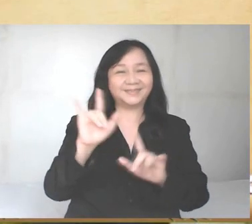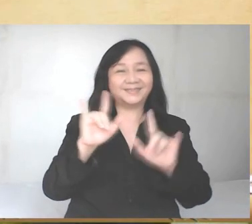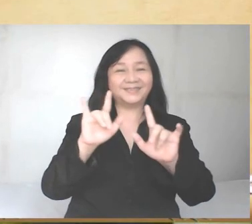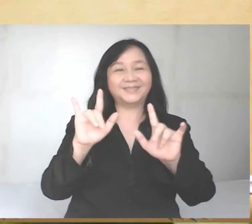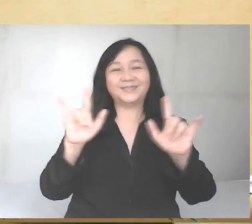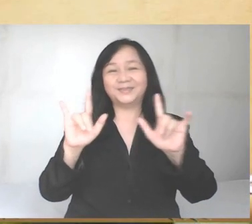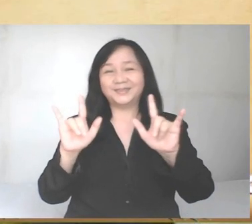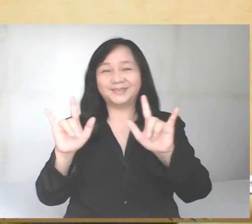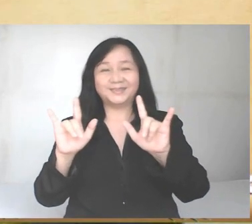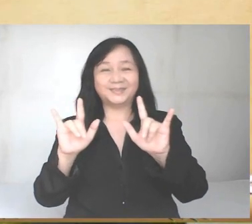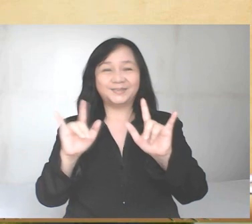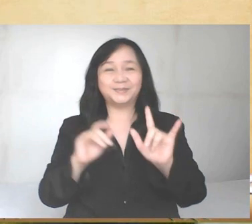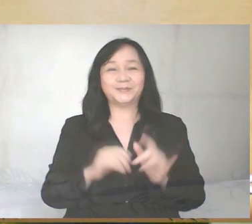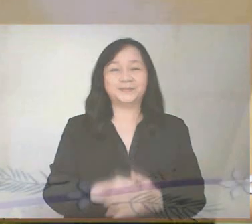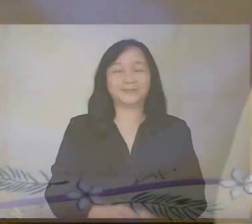all.